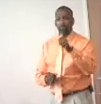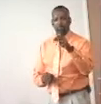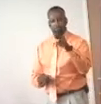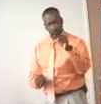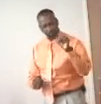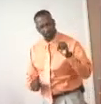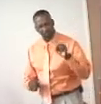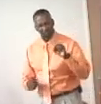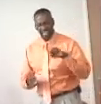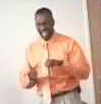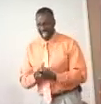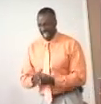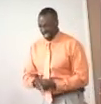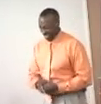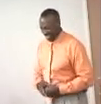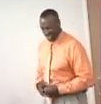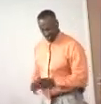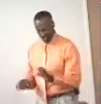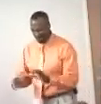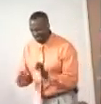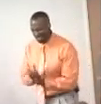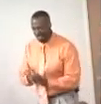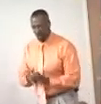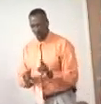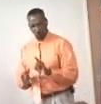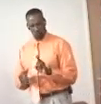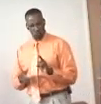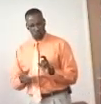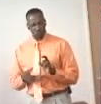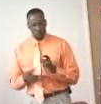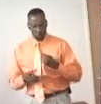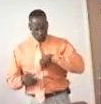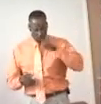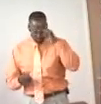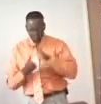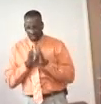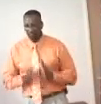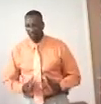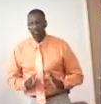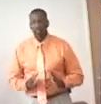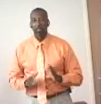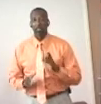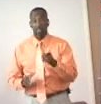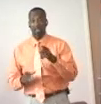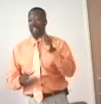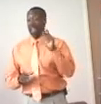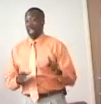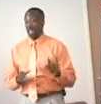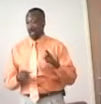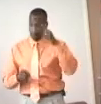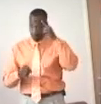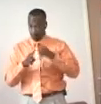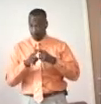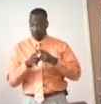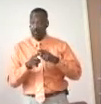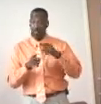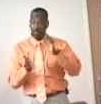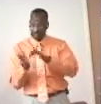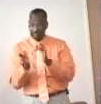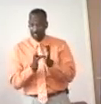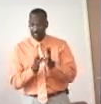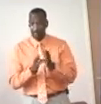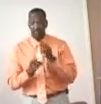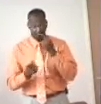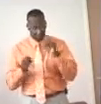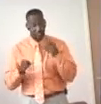James, how dare you say words like that? We're believers. Well, he was a half brother. Jesus, he could say whatever he wanted